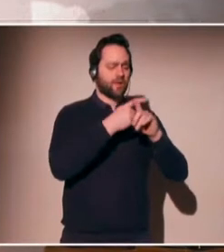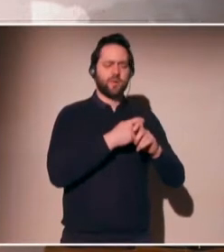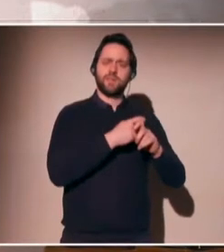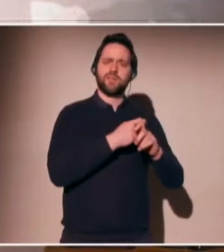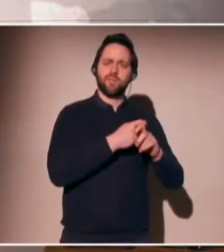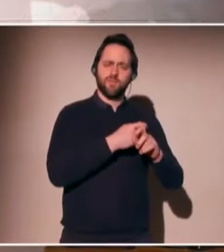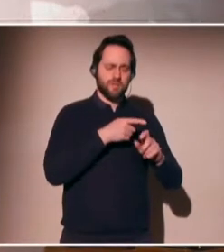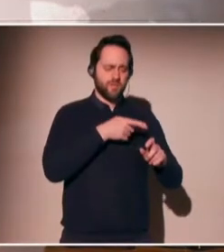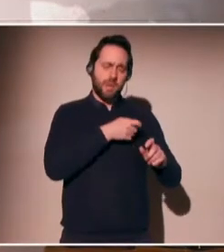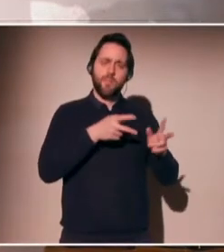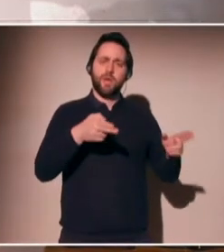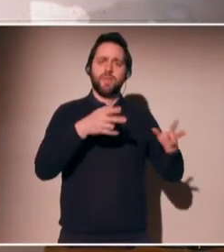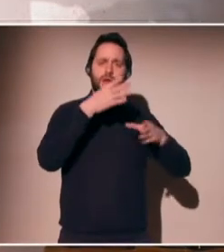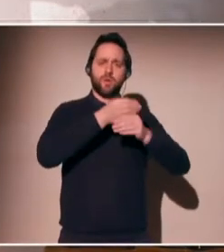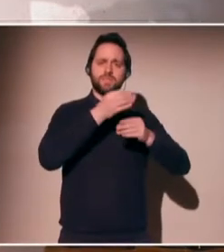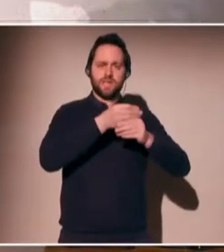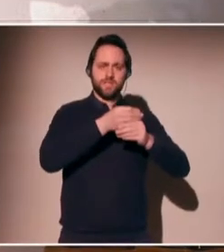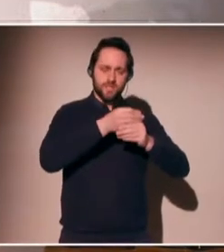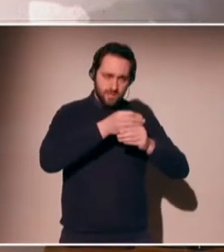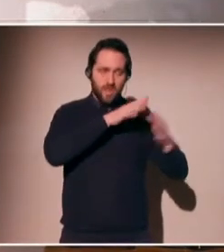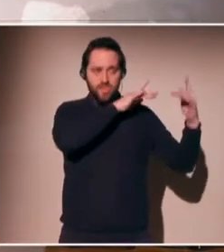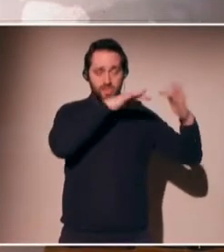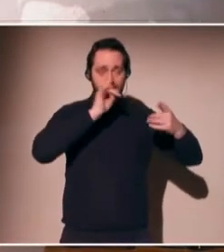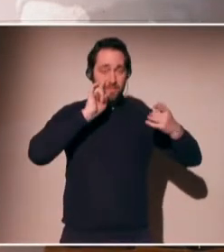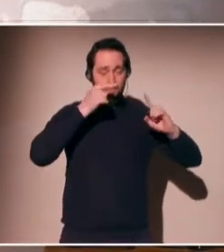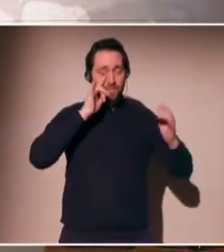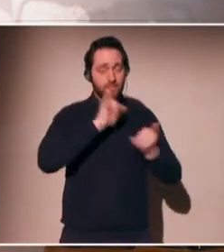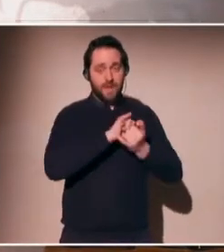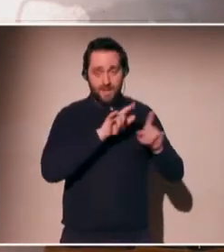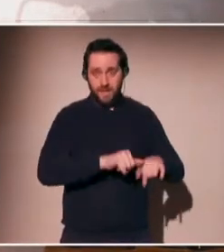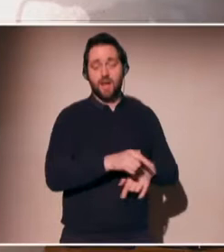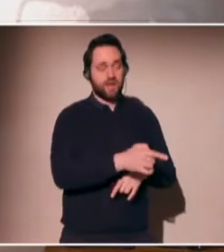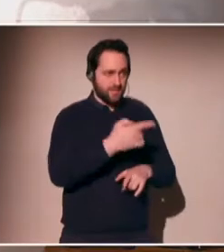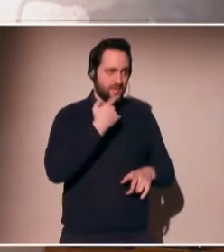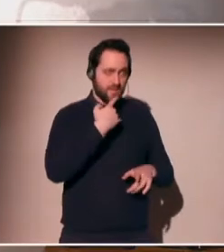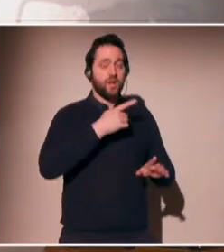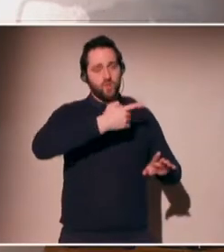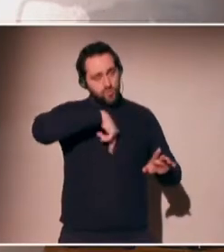And those are places that the research community play big roles. Thank you.